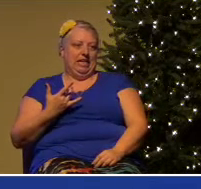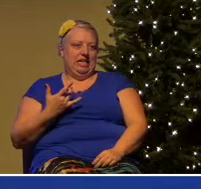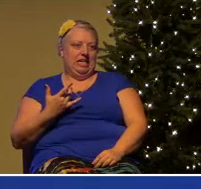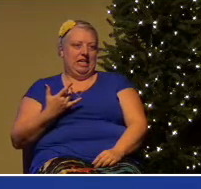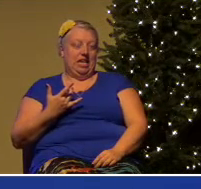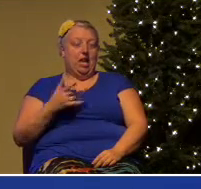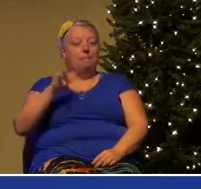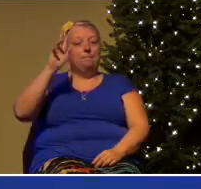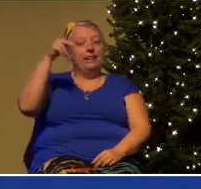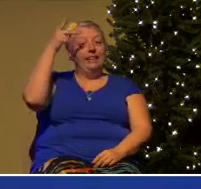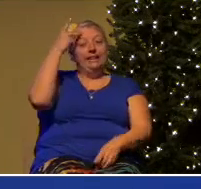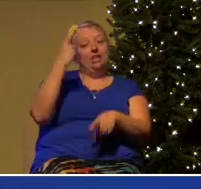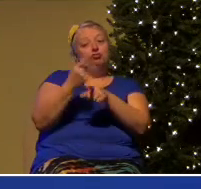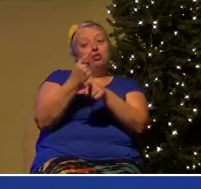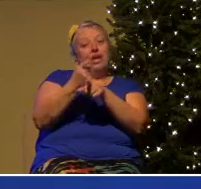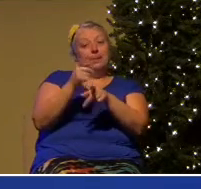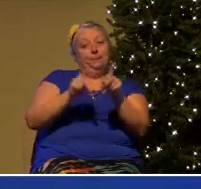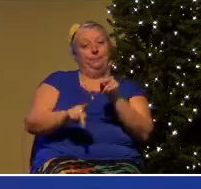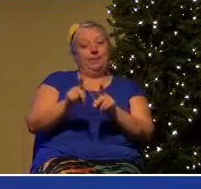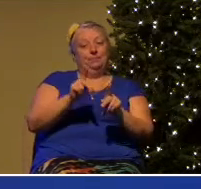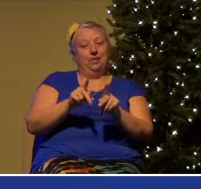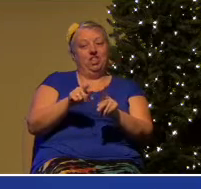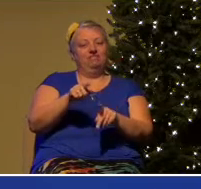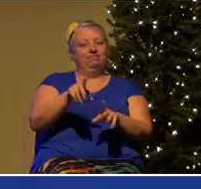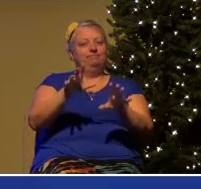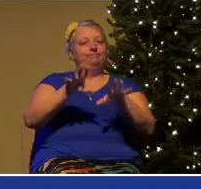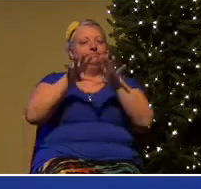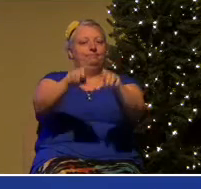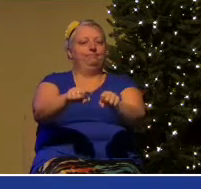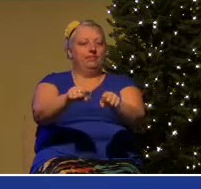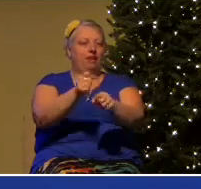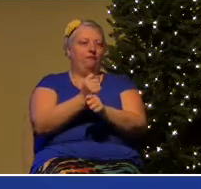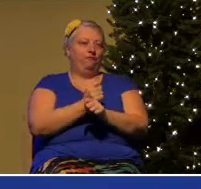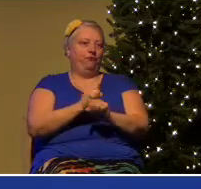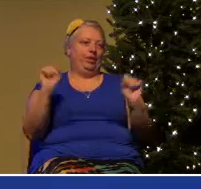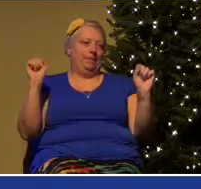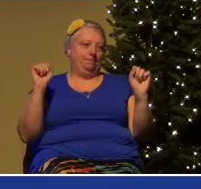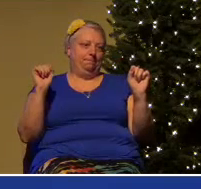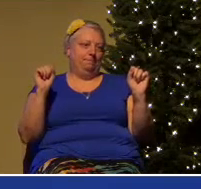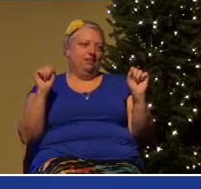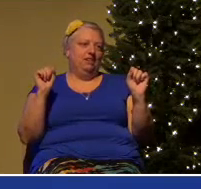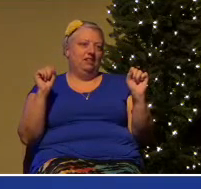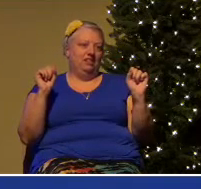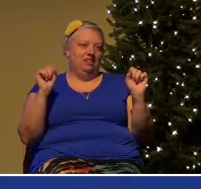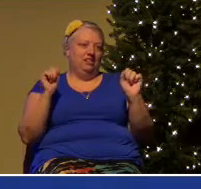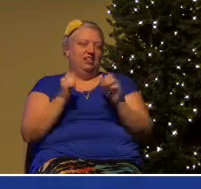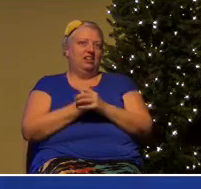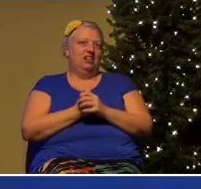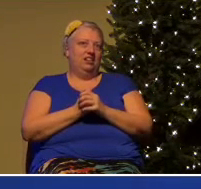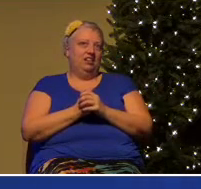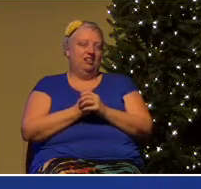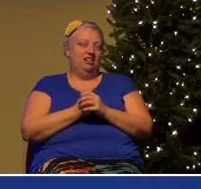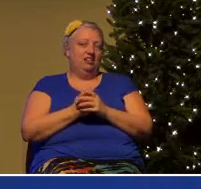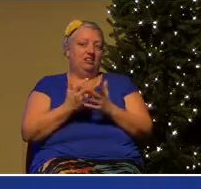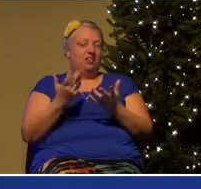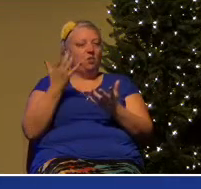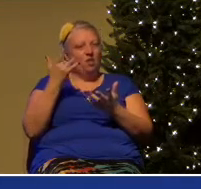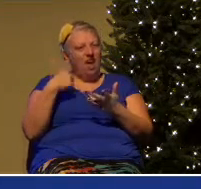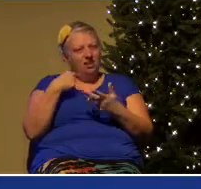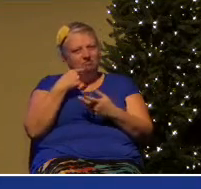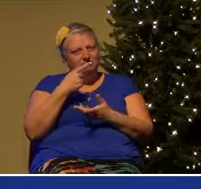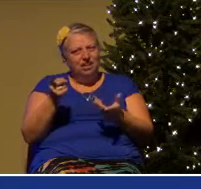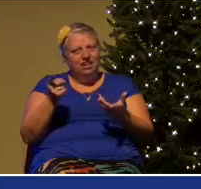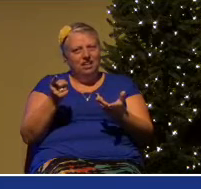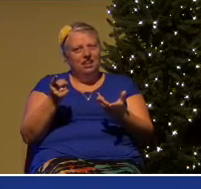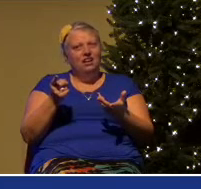people. Why do I belabor that? Because, people, those are the days in which